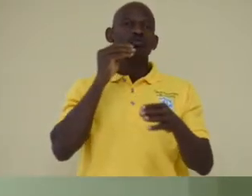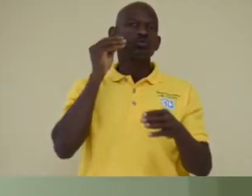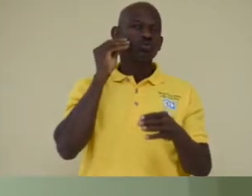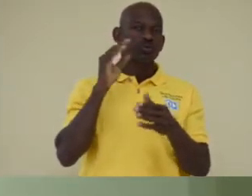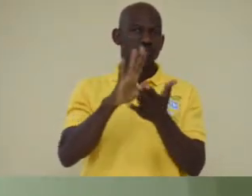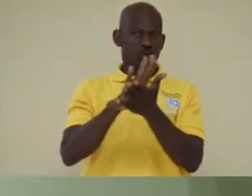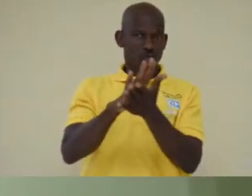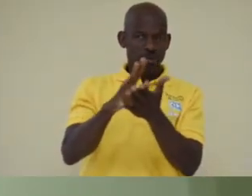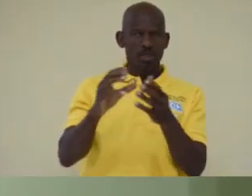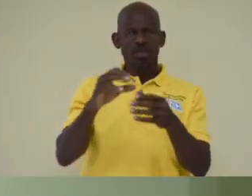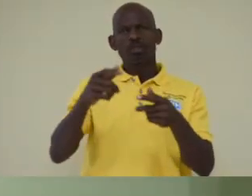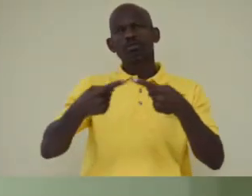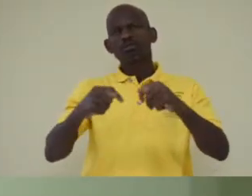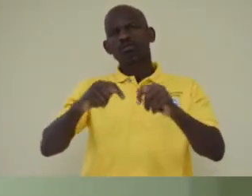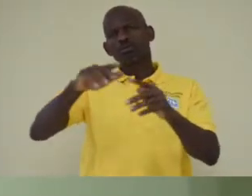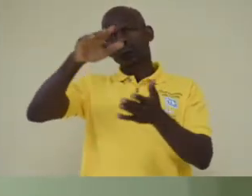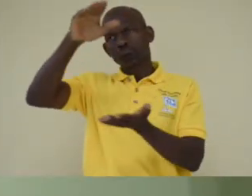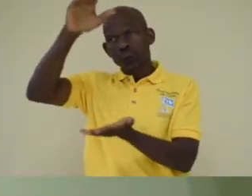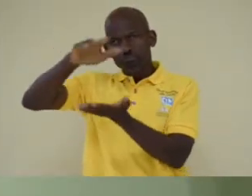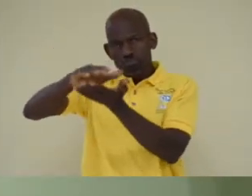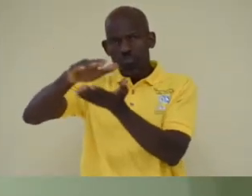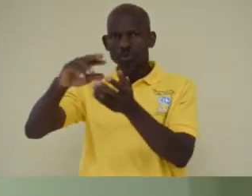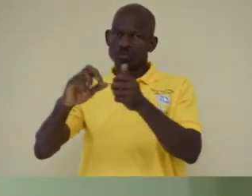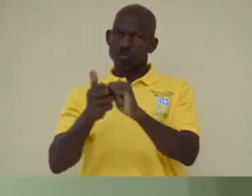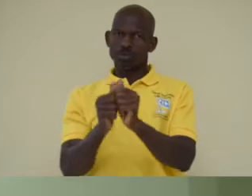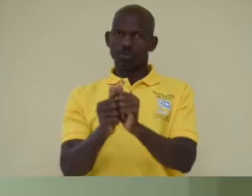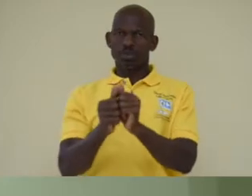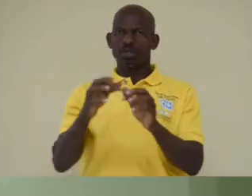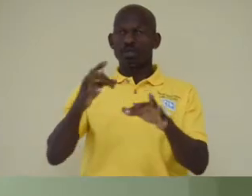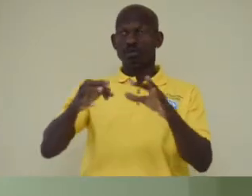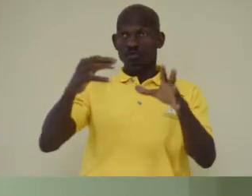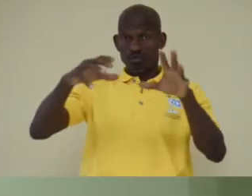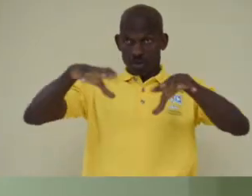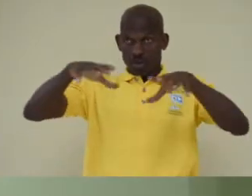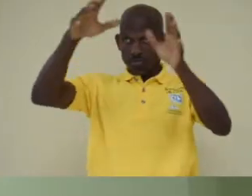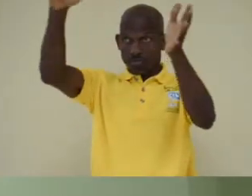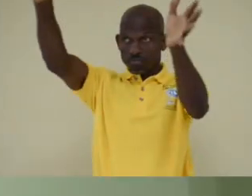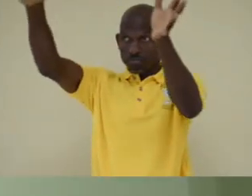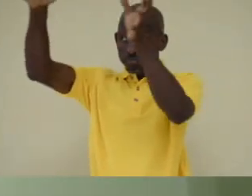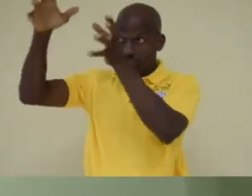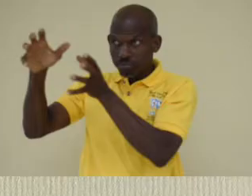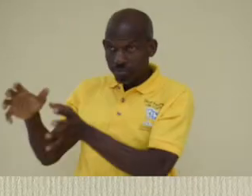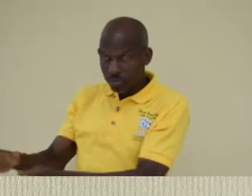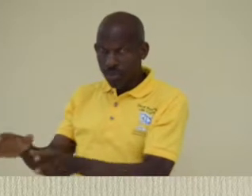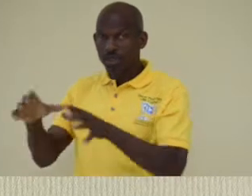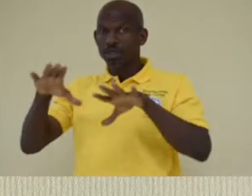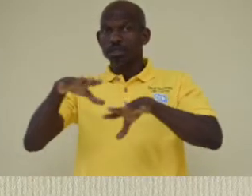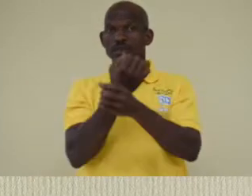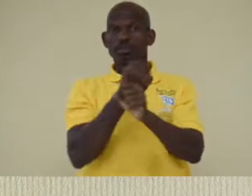choose how to reduce these risks. Securing or removing items can protect you from damage.